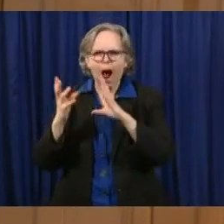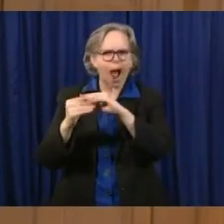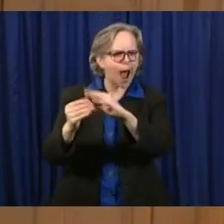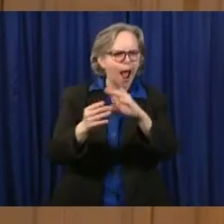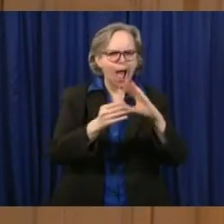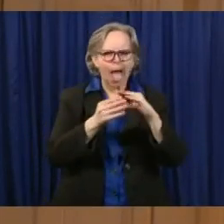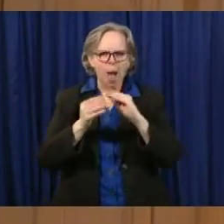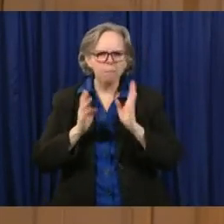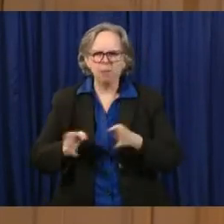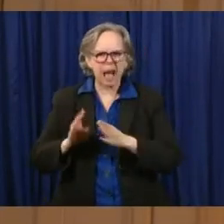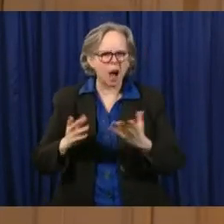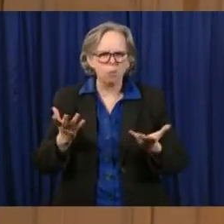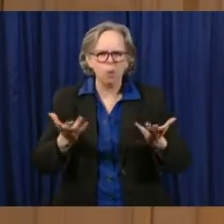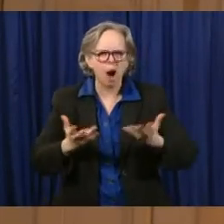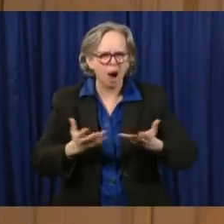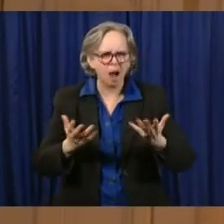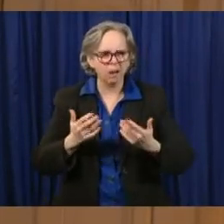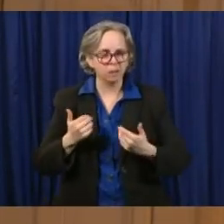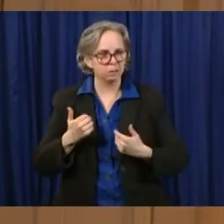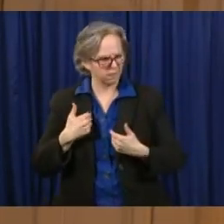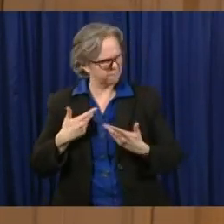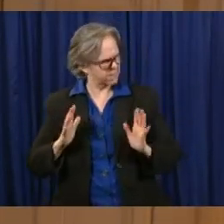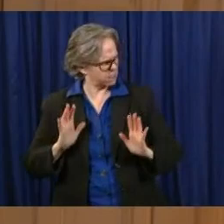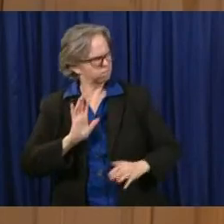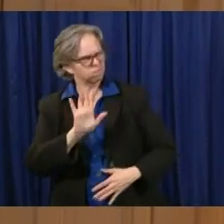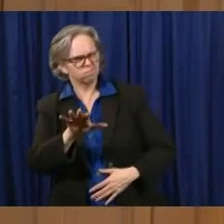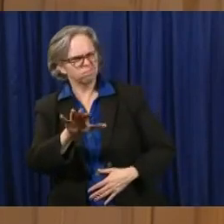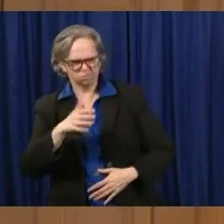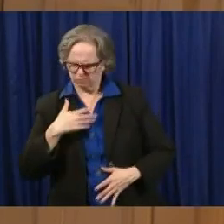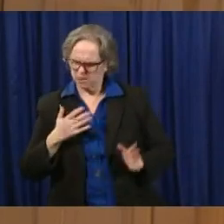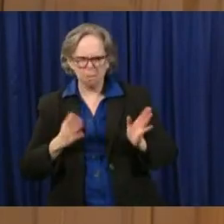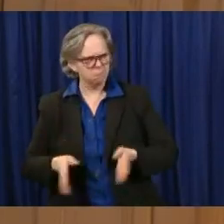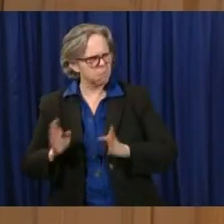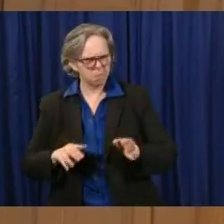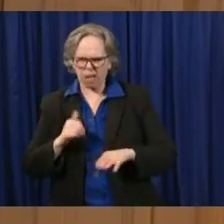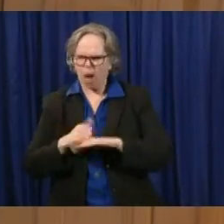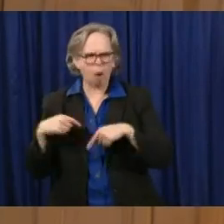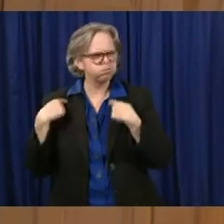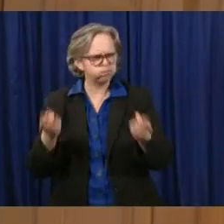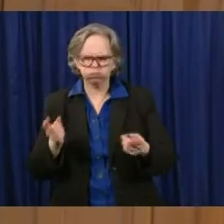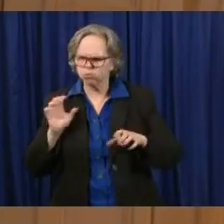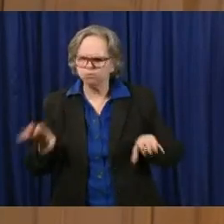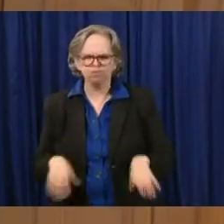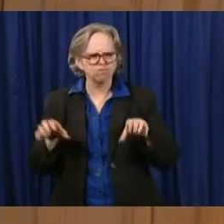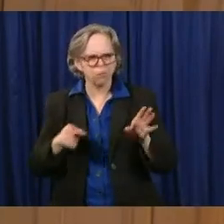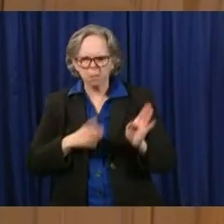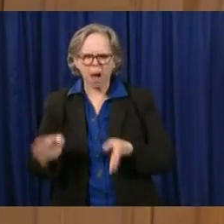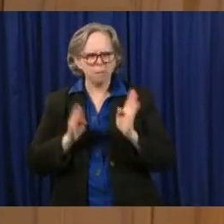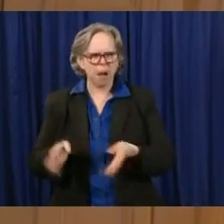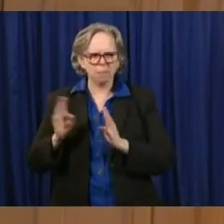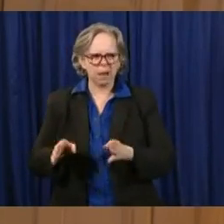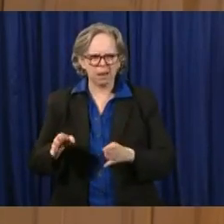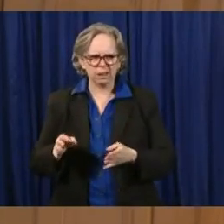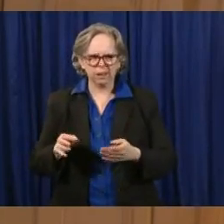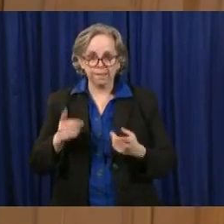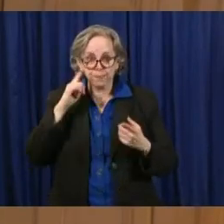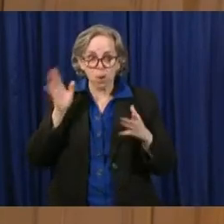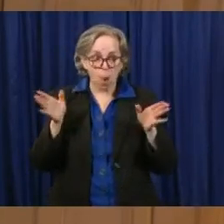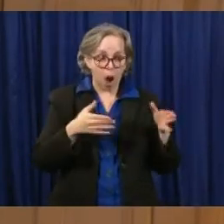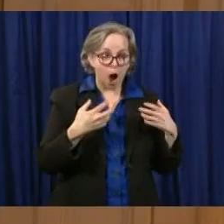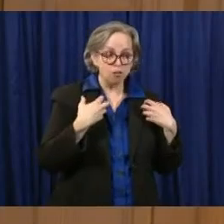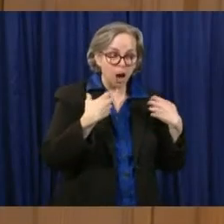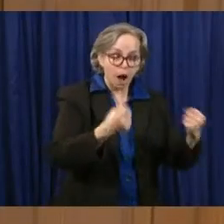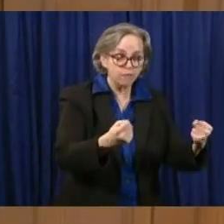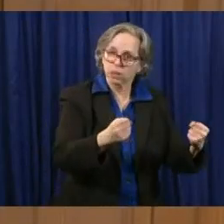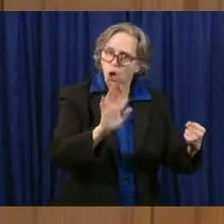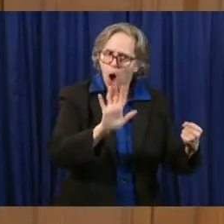in Ohio. We've been working on it for weeks, not just on the recovery phase, but we've also built out, as Mayor Ginther